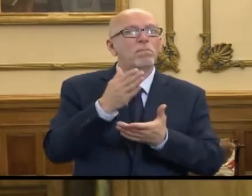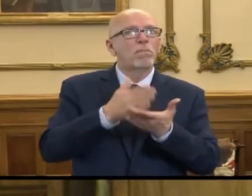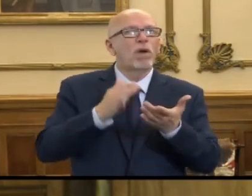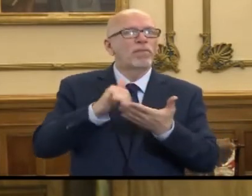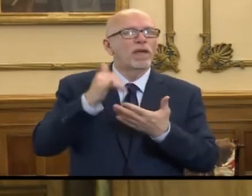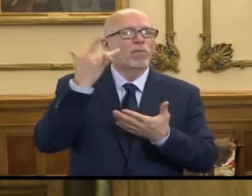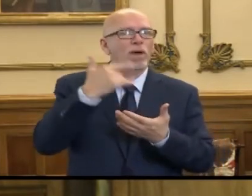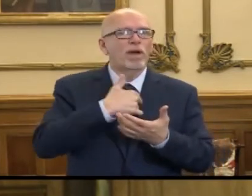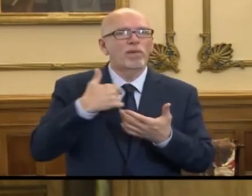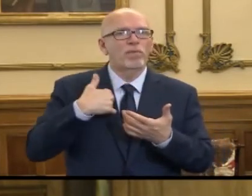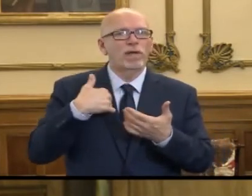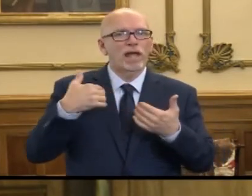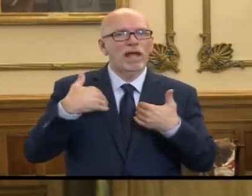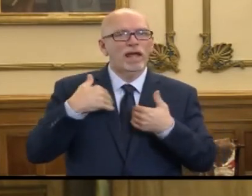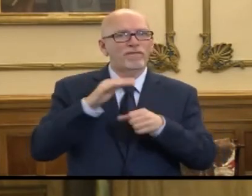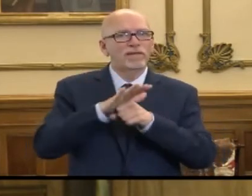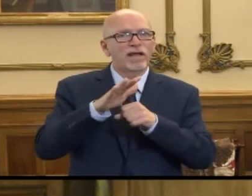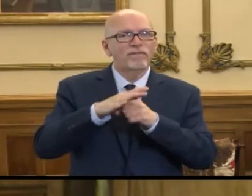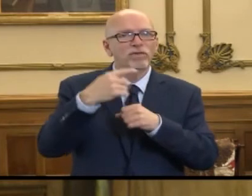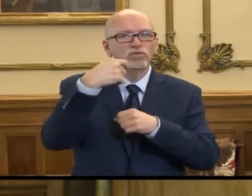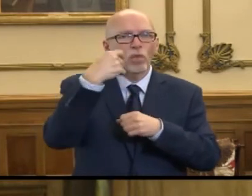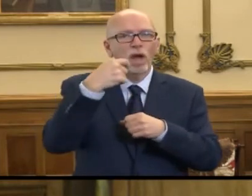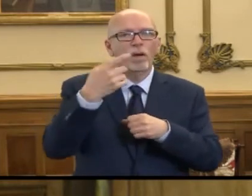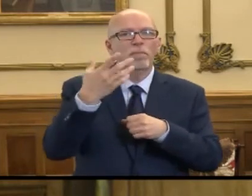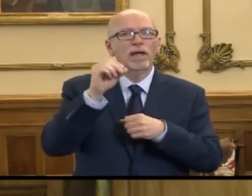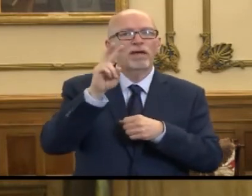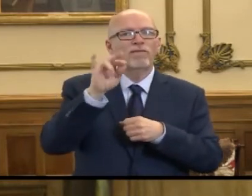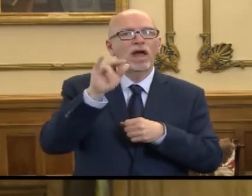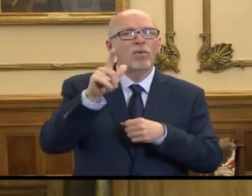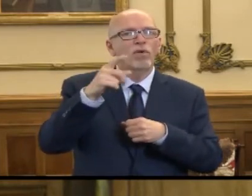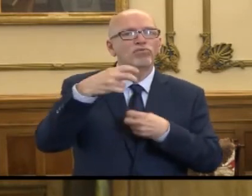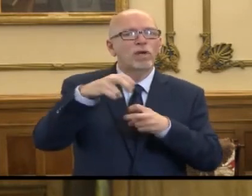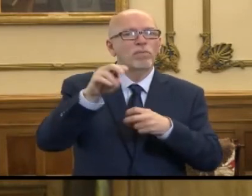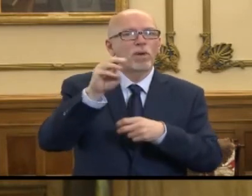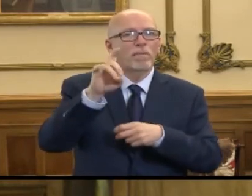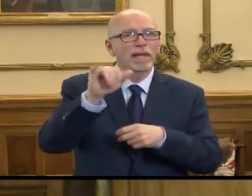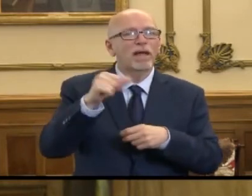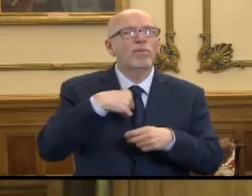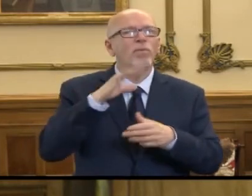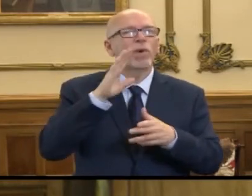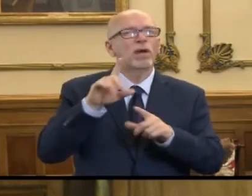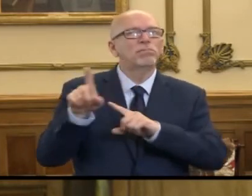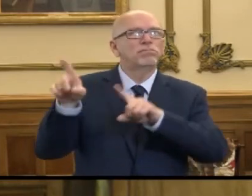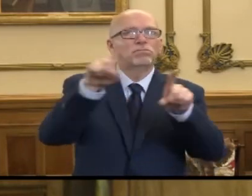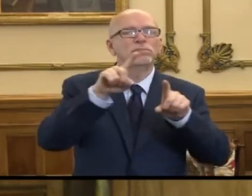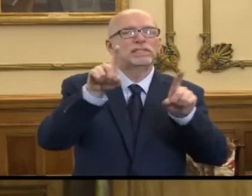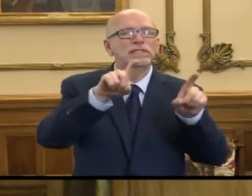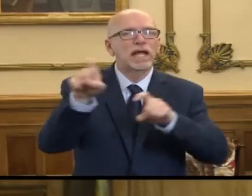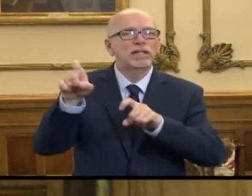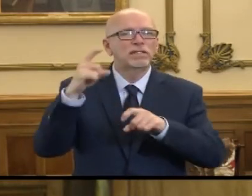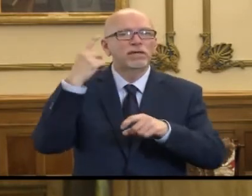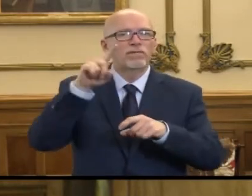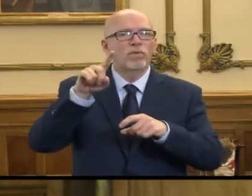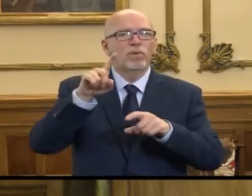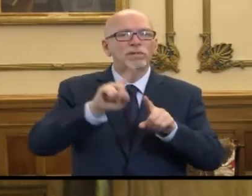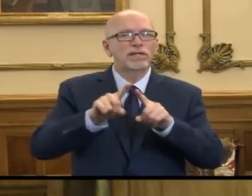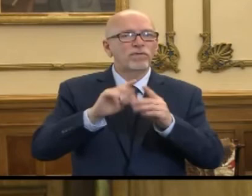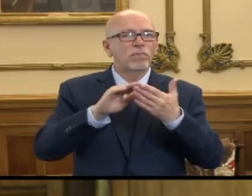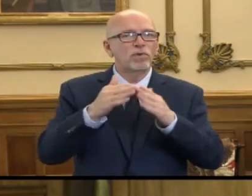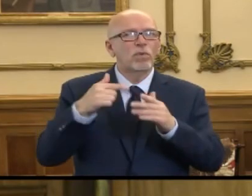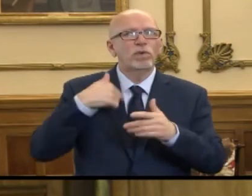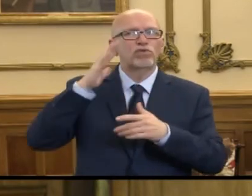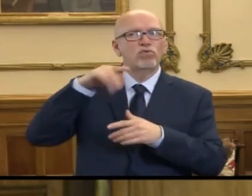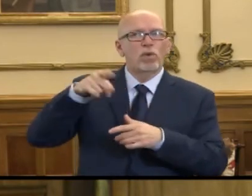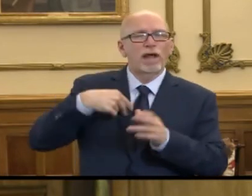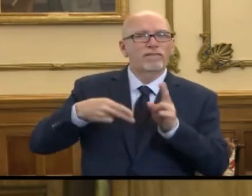we are having enough swabs and having enough viral transport media going out and trying to do testing for different communities that we know